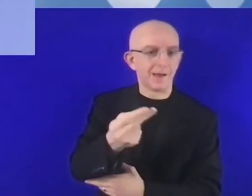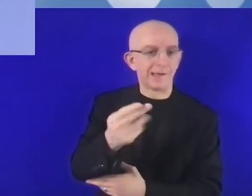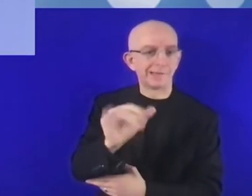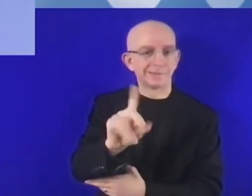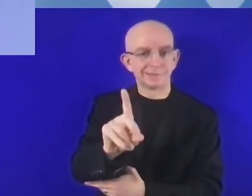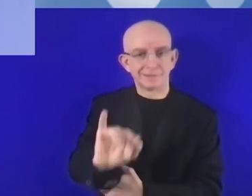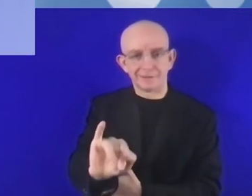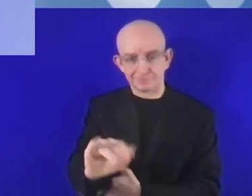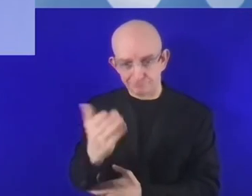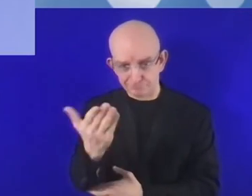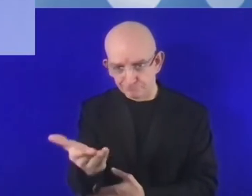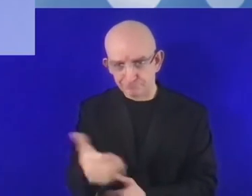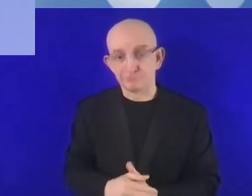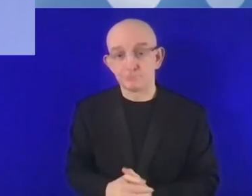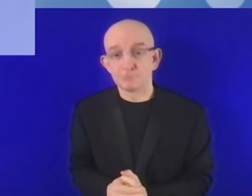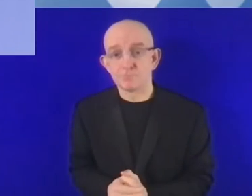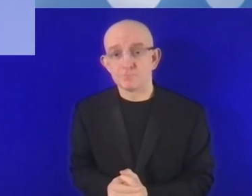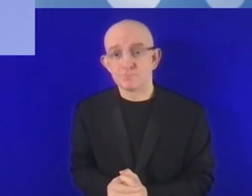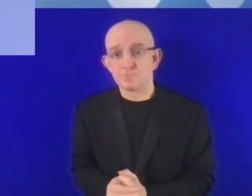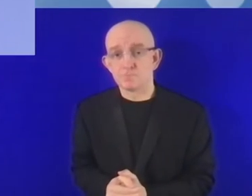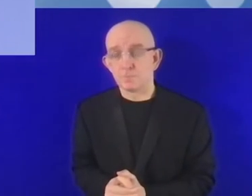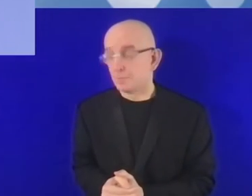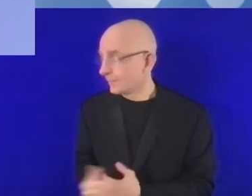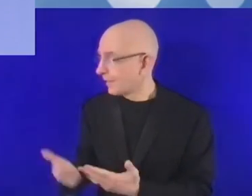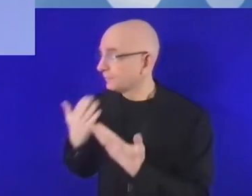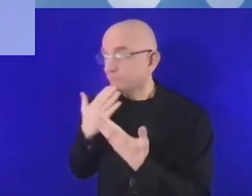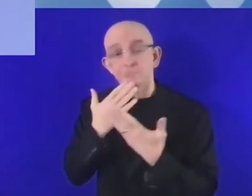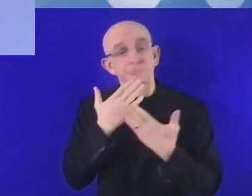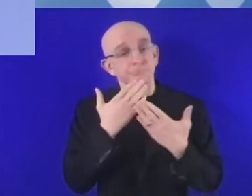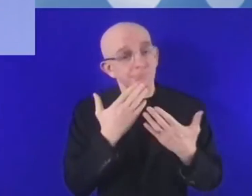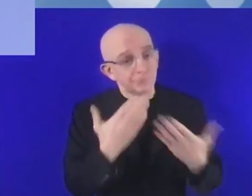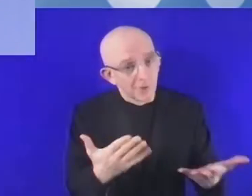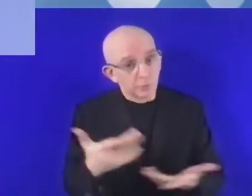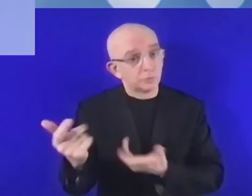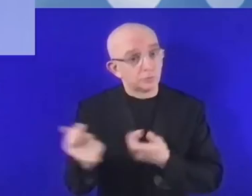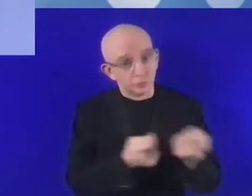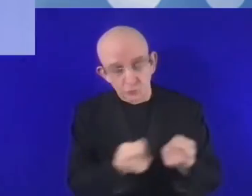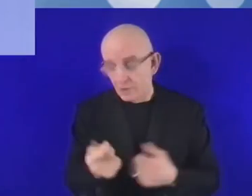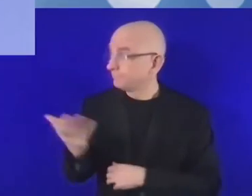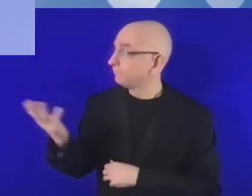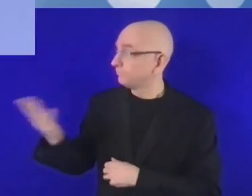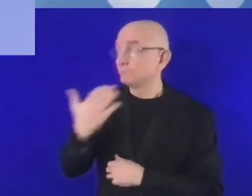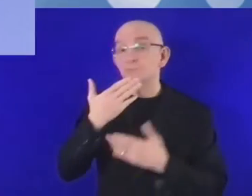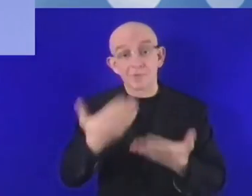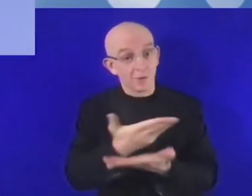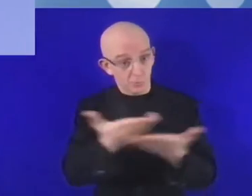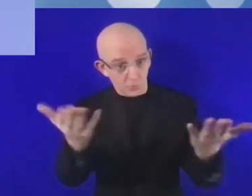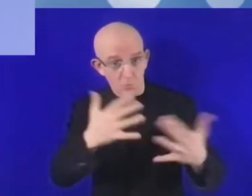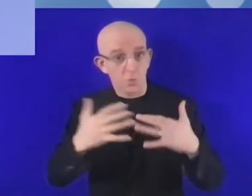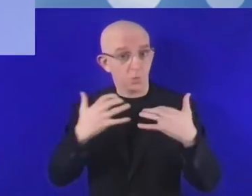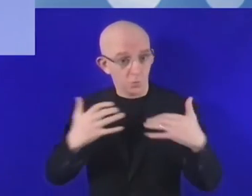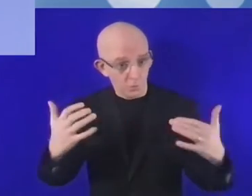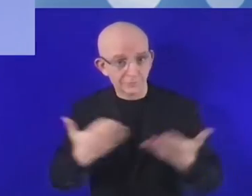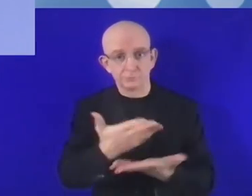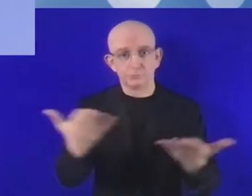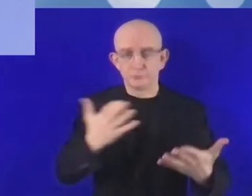Thank you, audiences, again, for your patience. First of all, I would like to say we